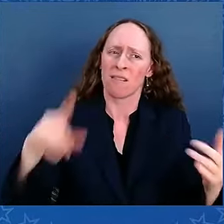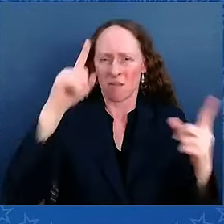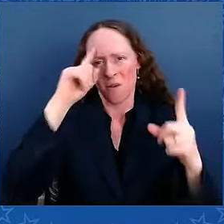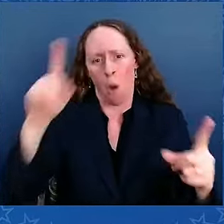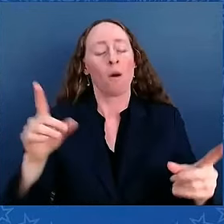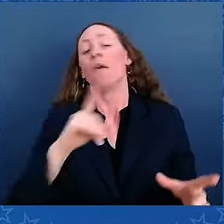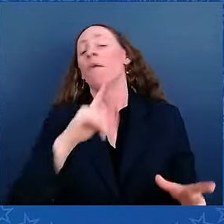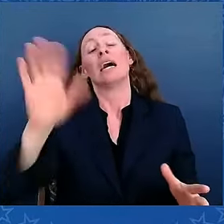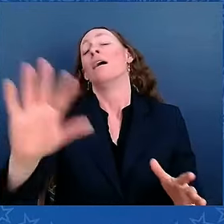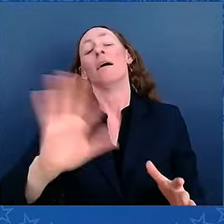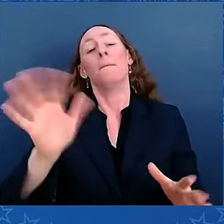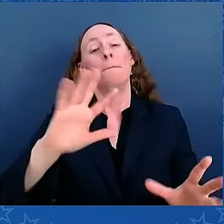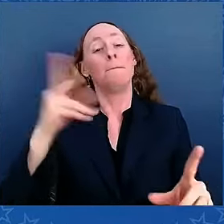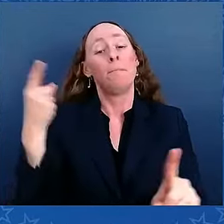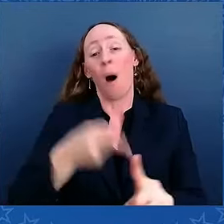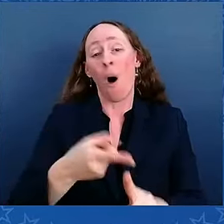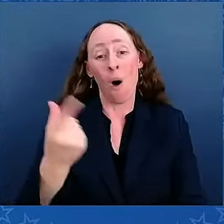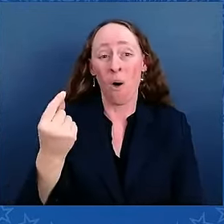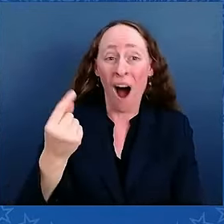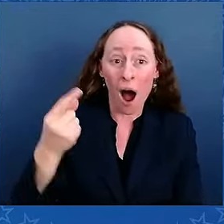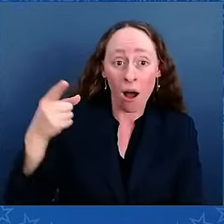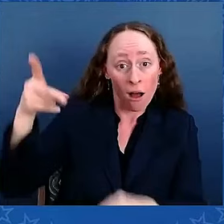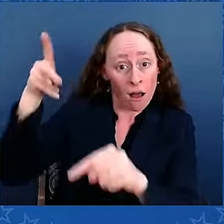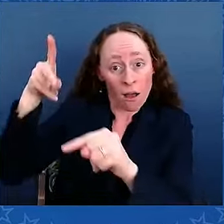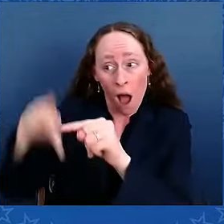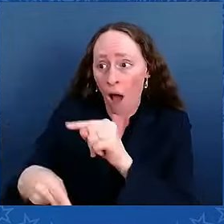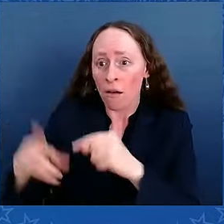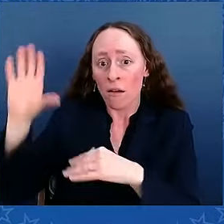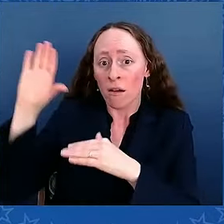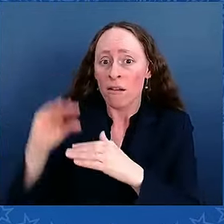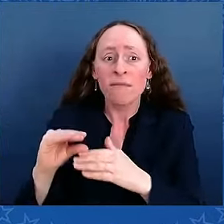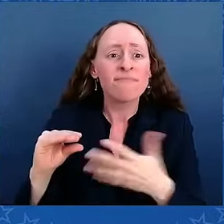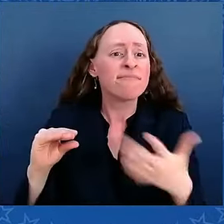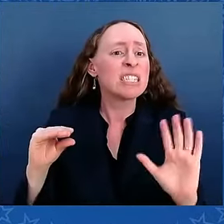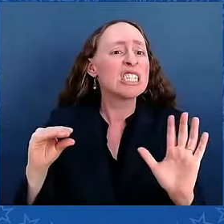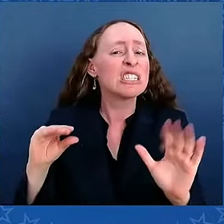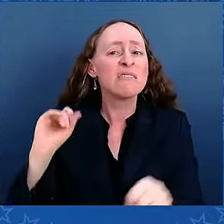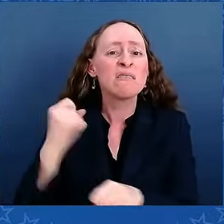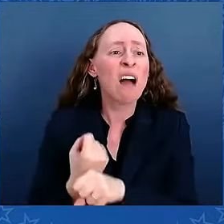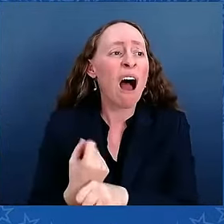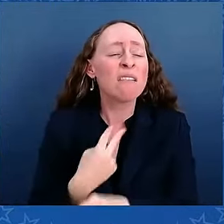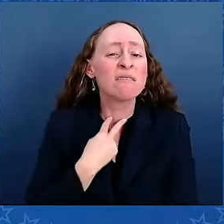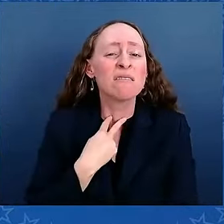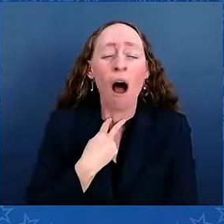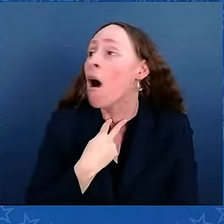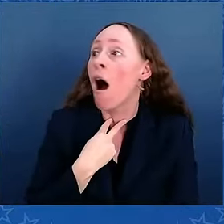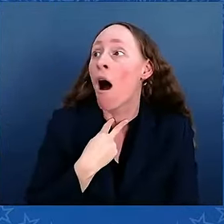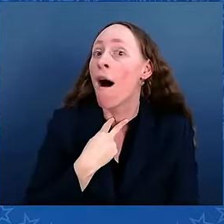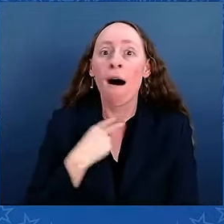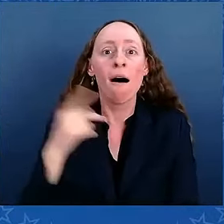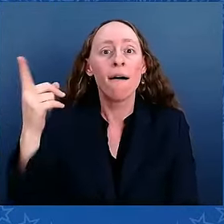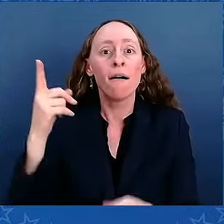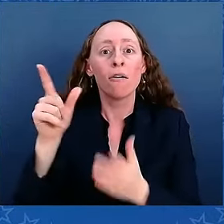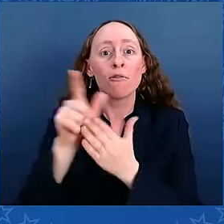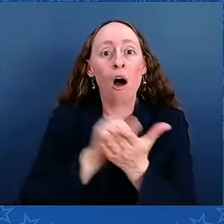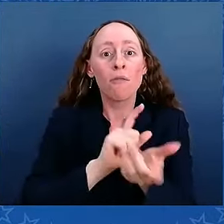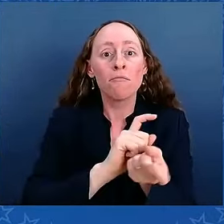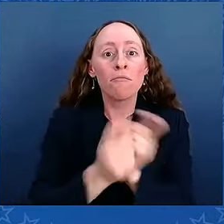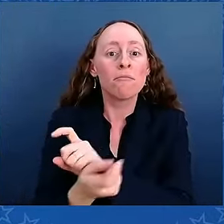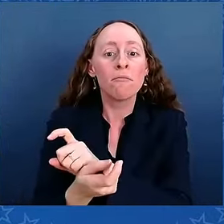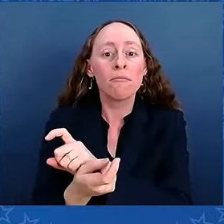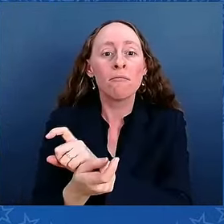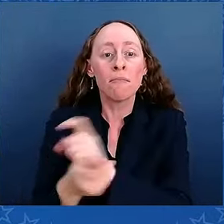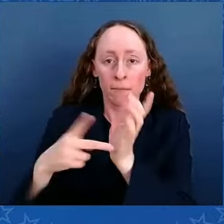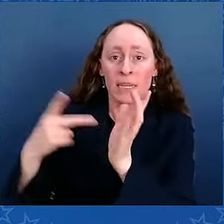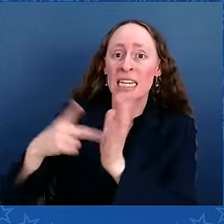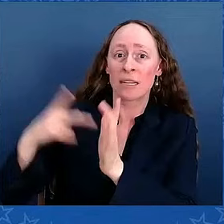But because of the, you know, this great piece of legislation, my 30% cut was restored. And I got a 37